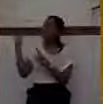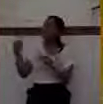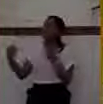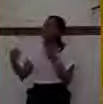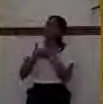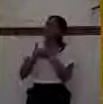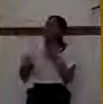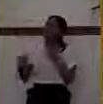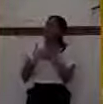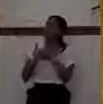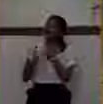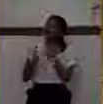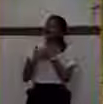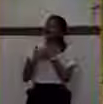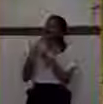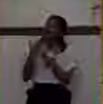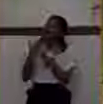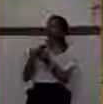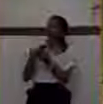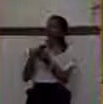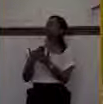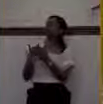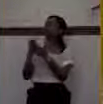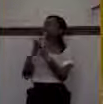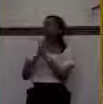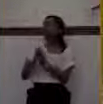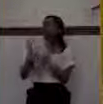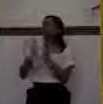We pray in Jesus' precious name. Amen.